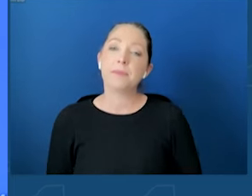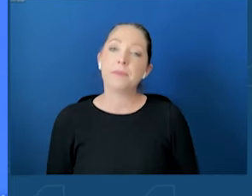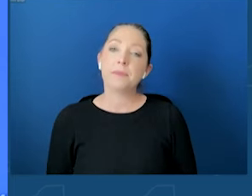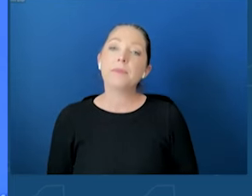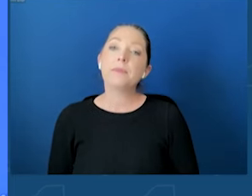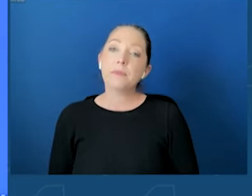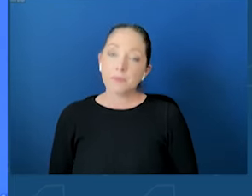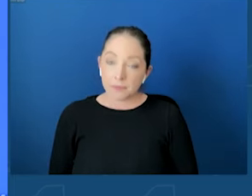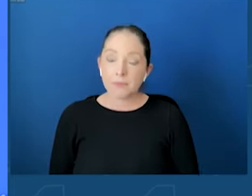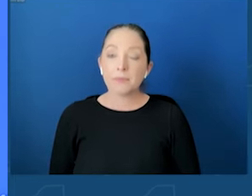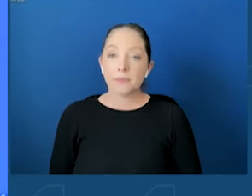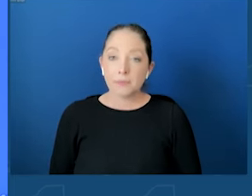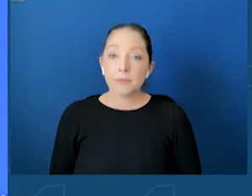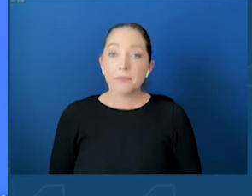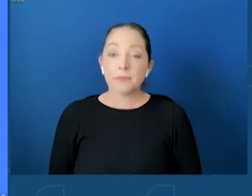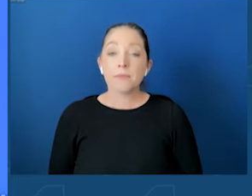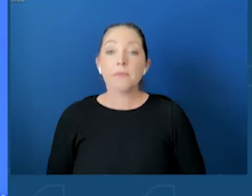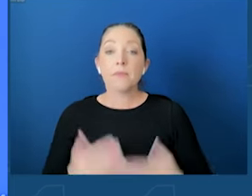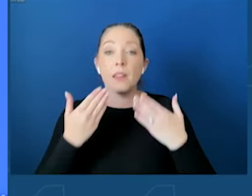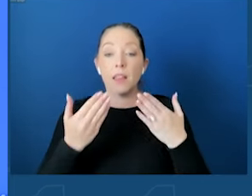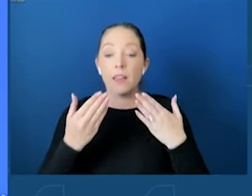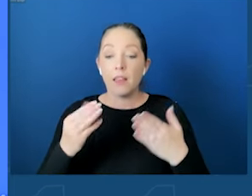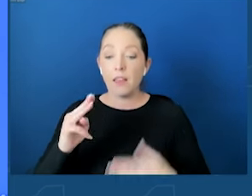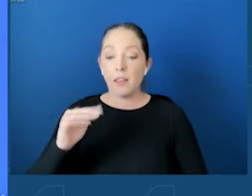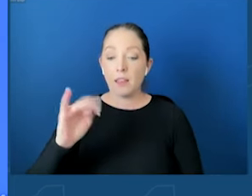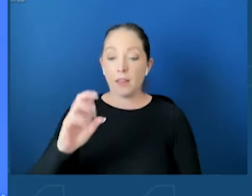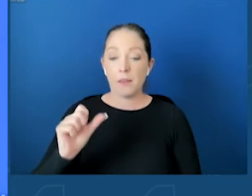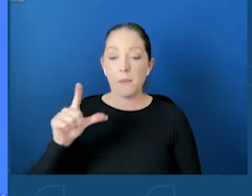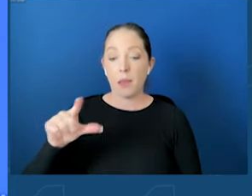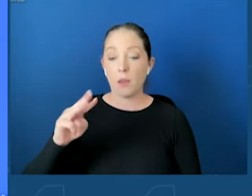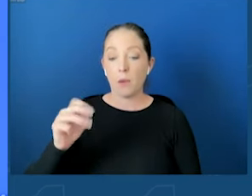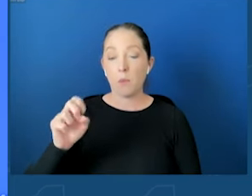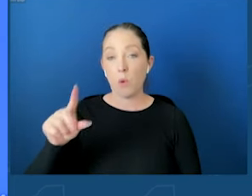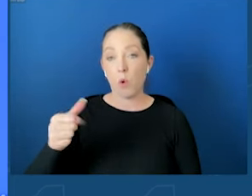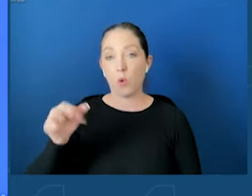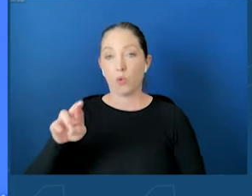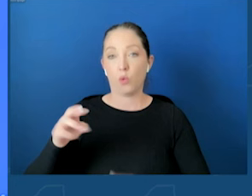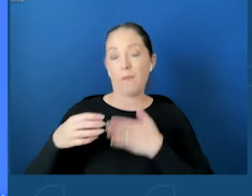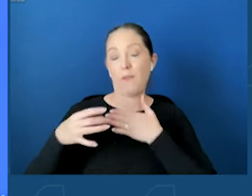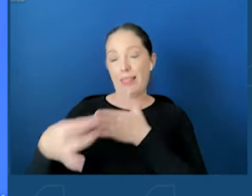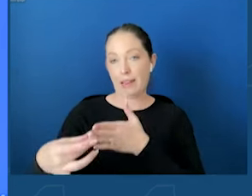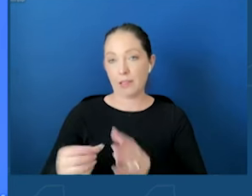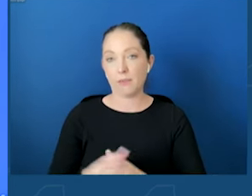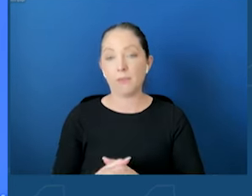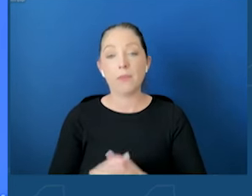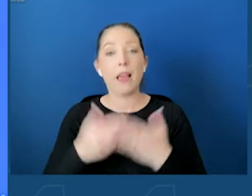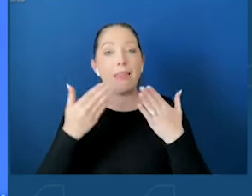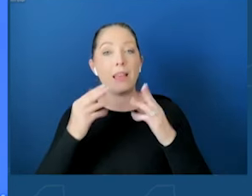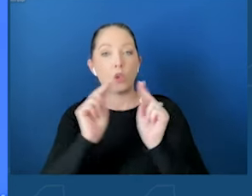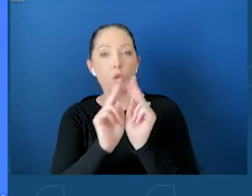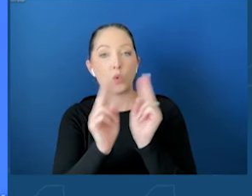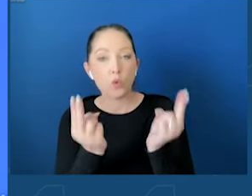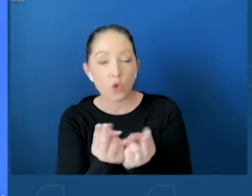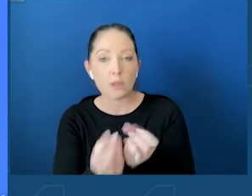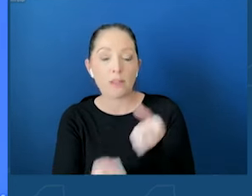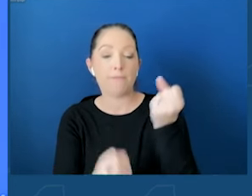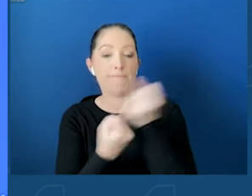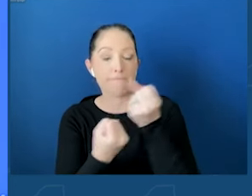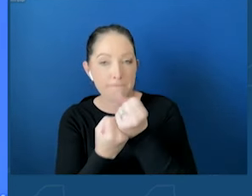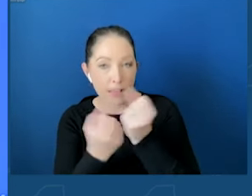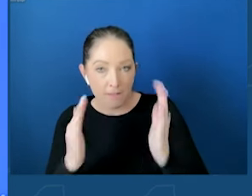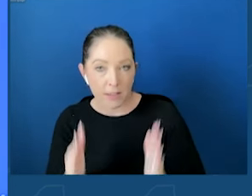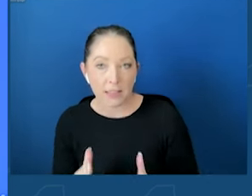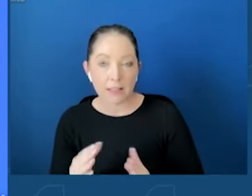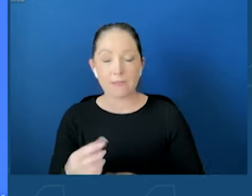And thank you, Michael Mulgrove for leading the way. And thank you to all the unions and advocates, the experts and stakeholders who are joining us here